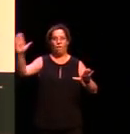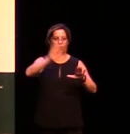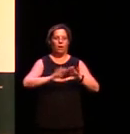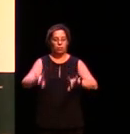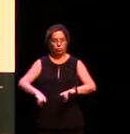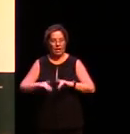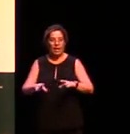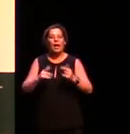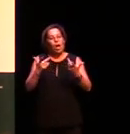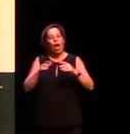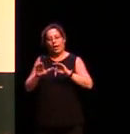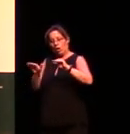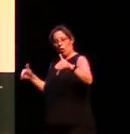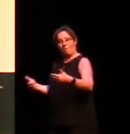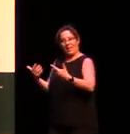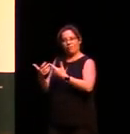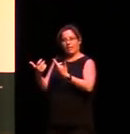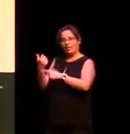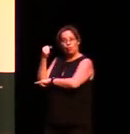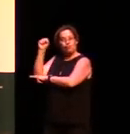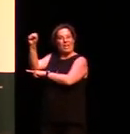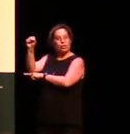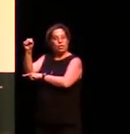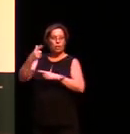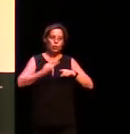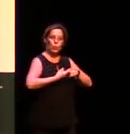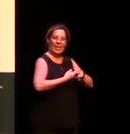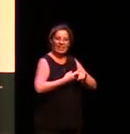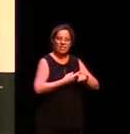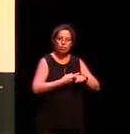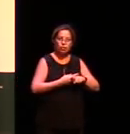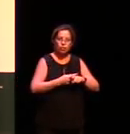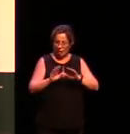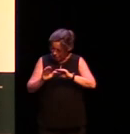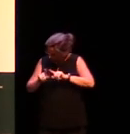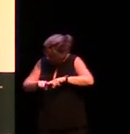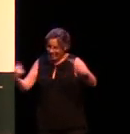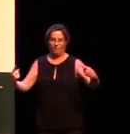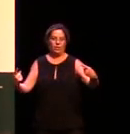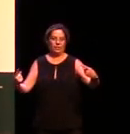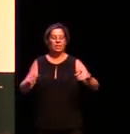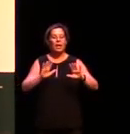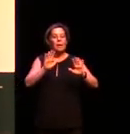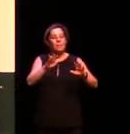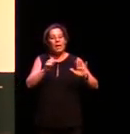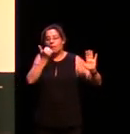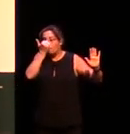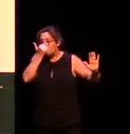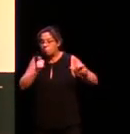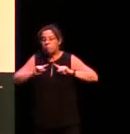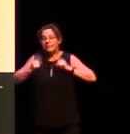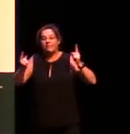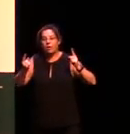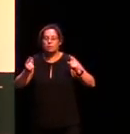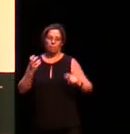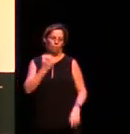English and Russian let's say. If we don't worry so much about drawing lines between languages and